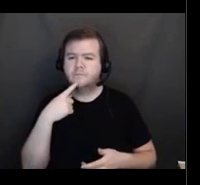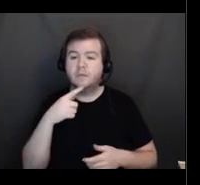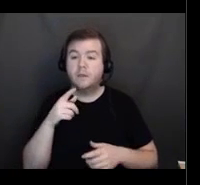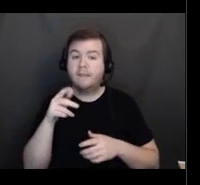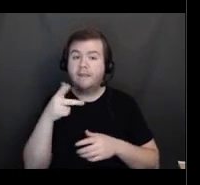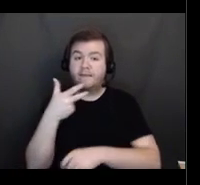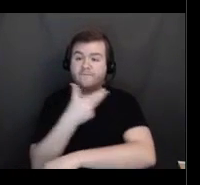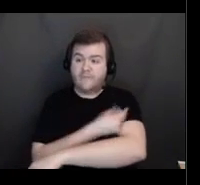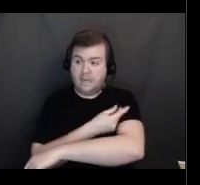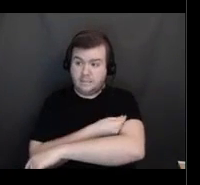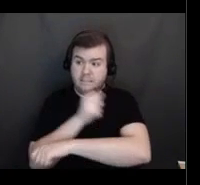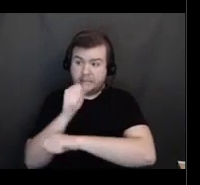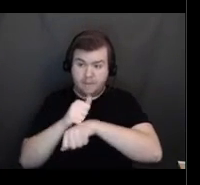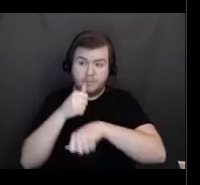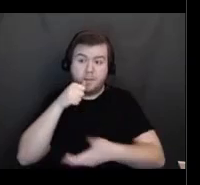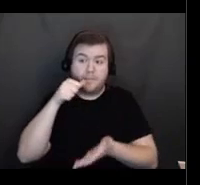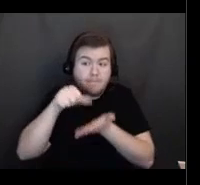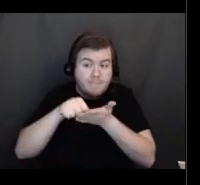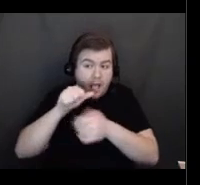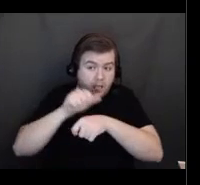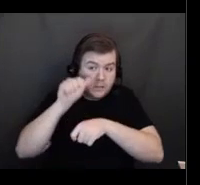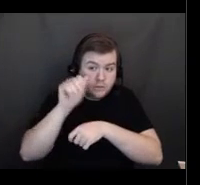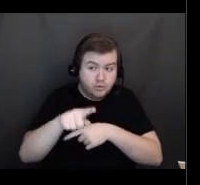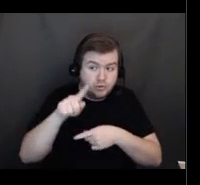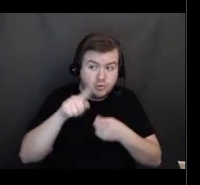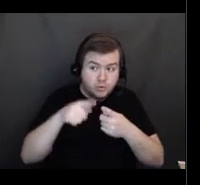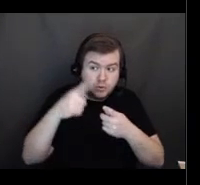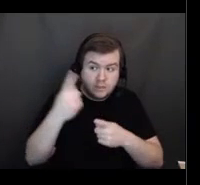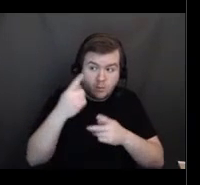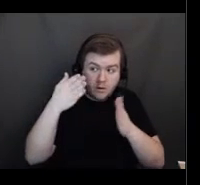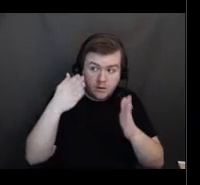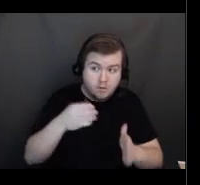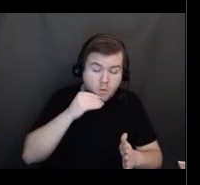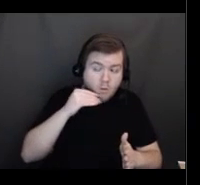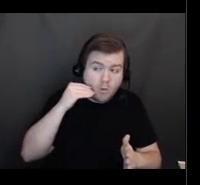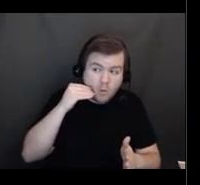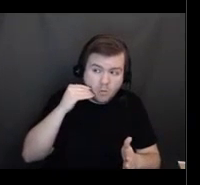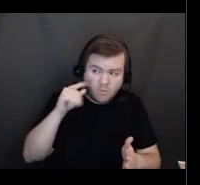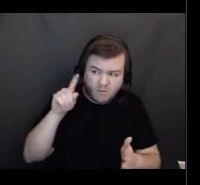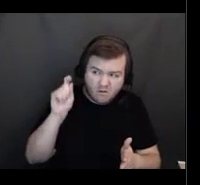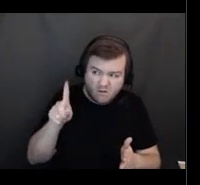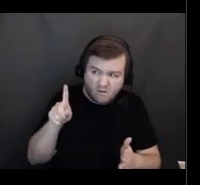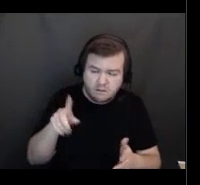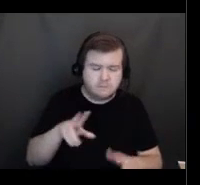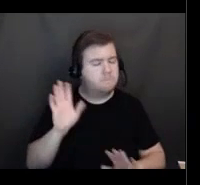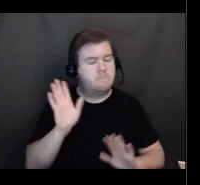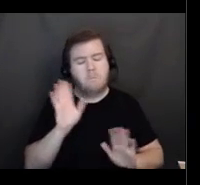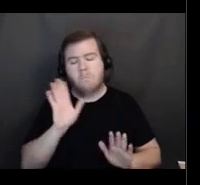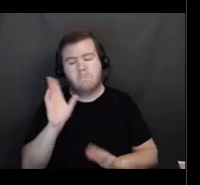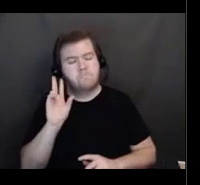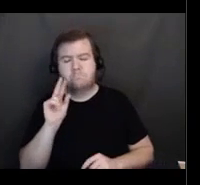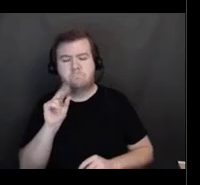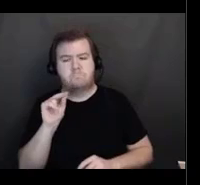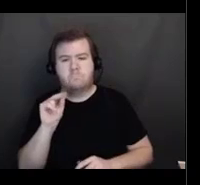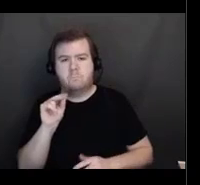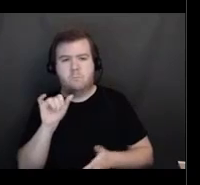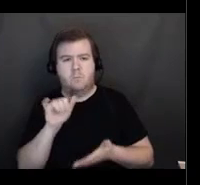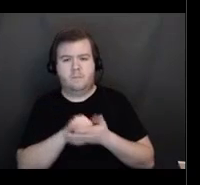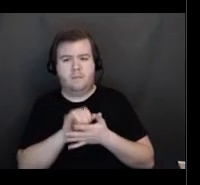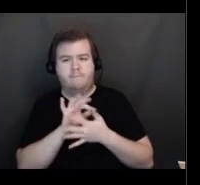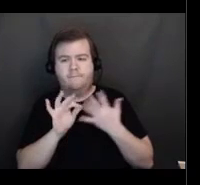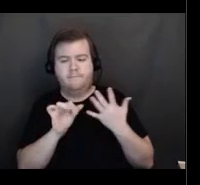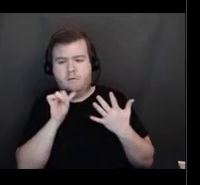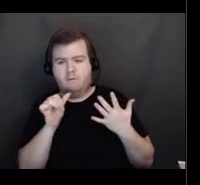someone's home? And that is not, not, that is not something that is, is available.